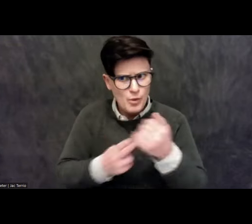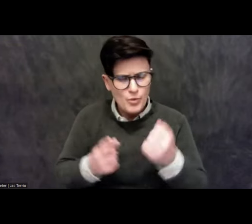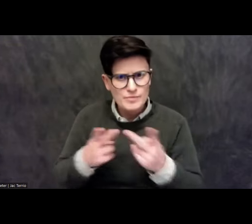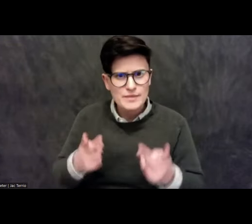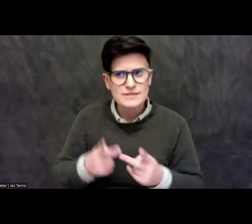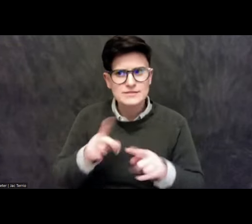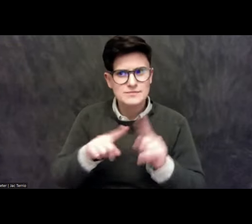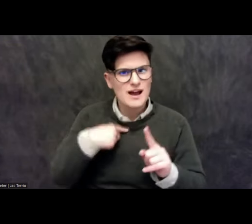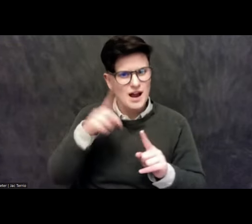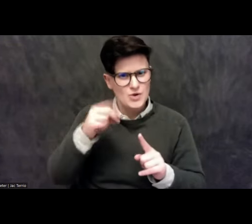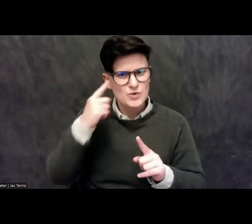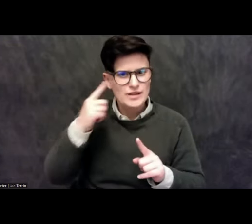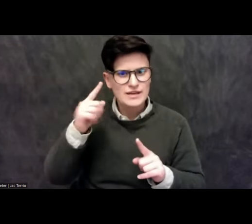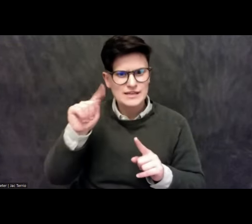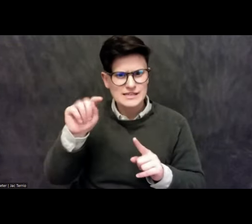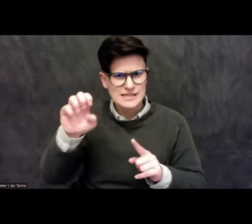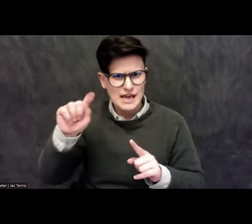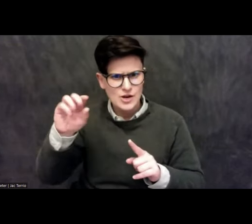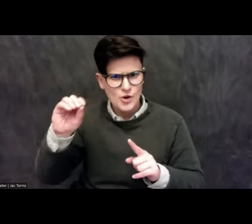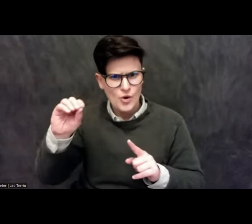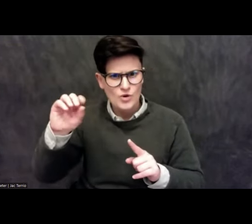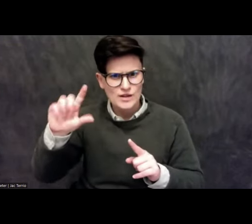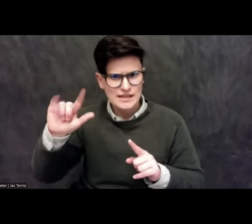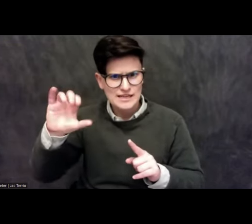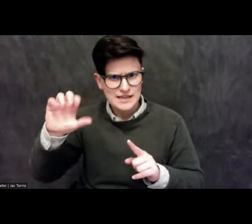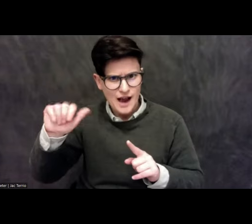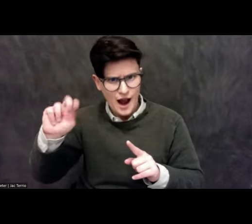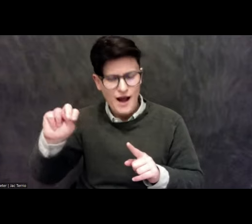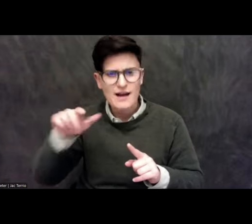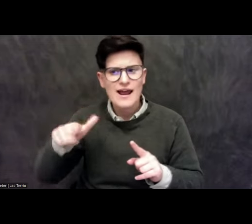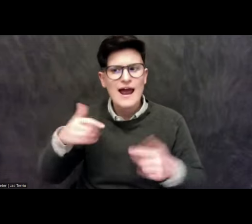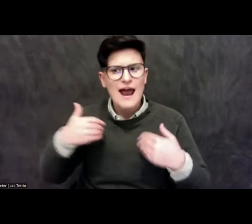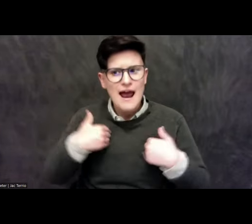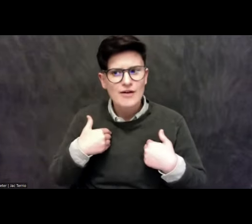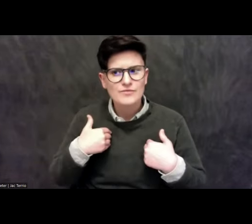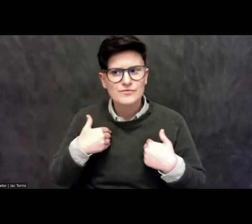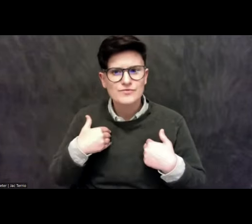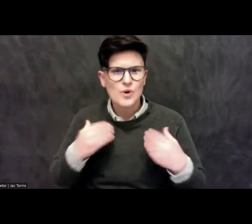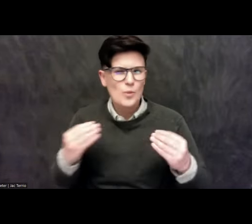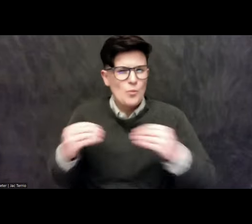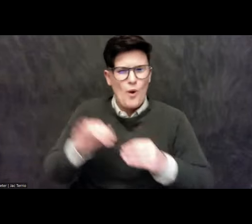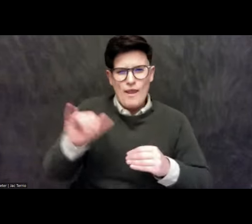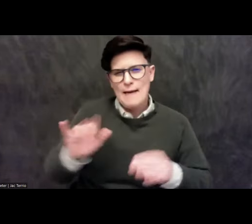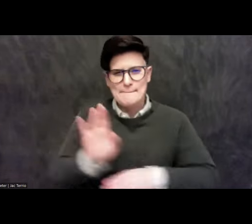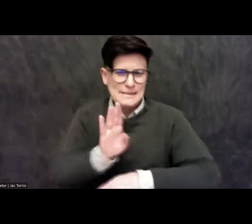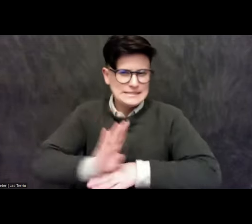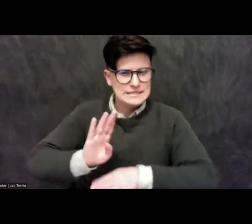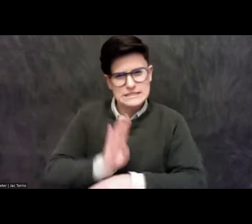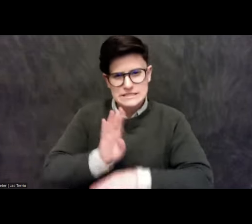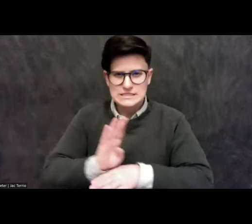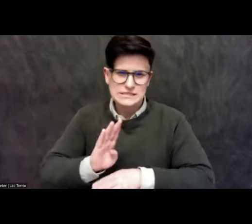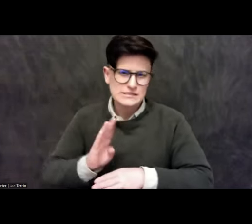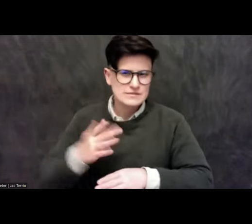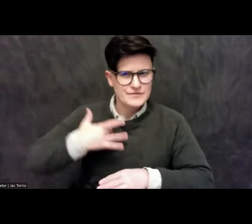do think Teotihuacan has elements of it that speak to a more corporate structure, a more sort of